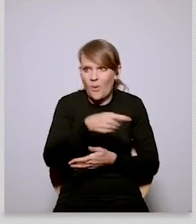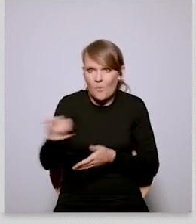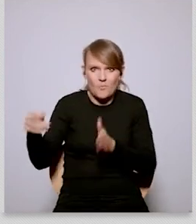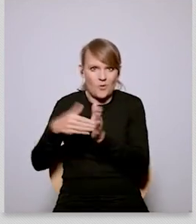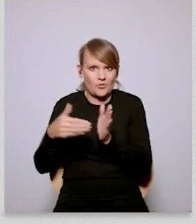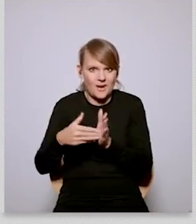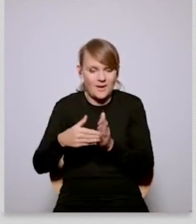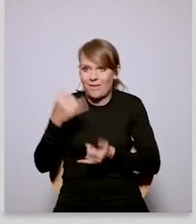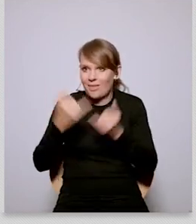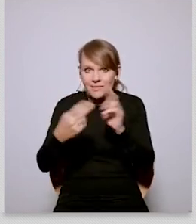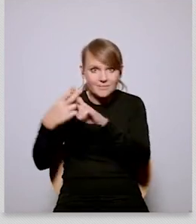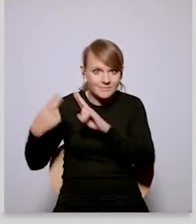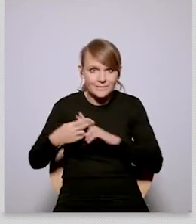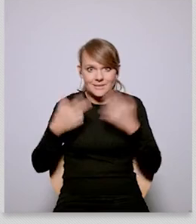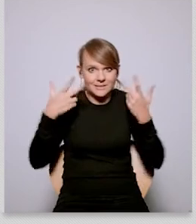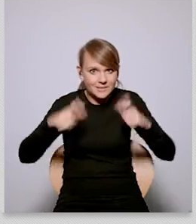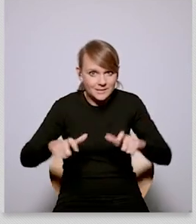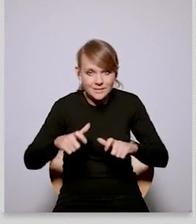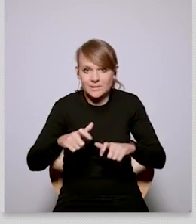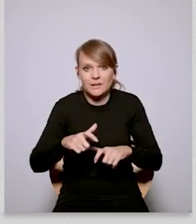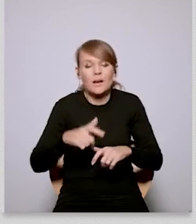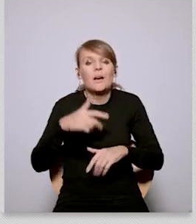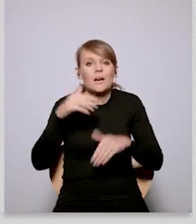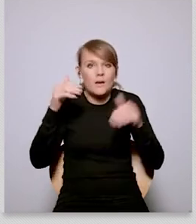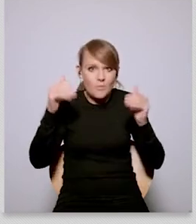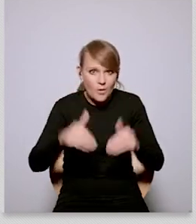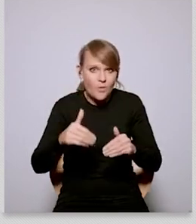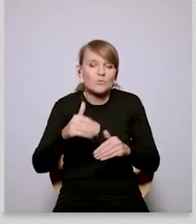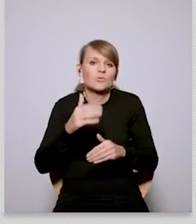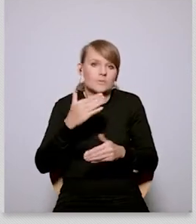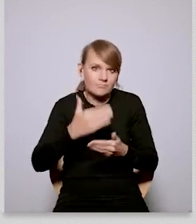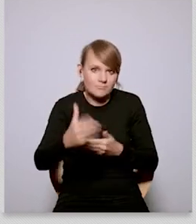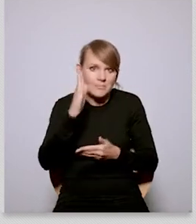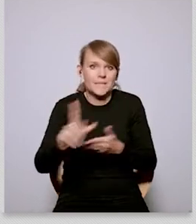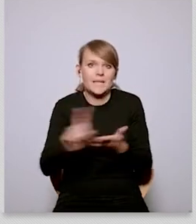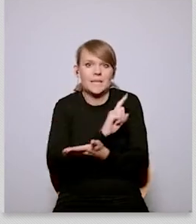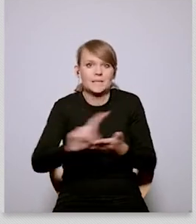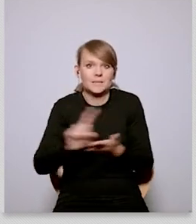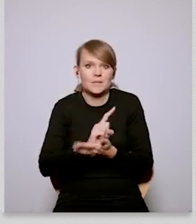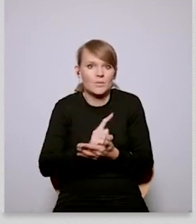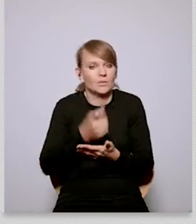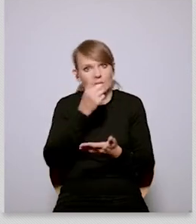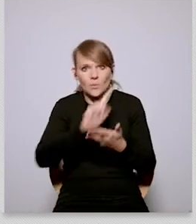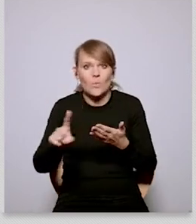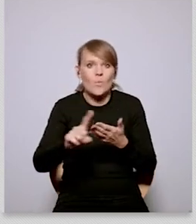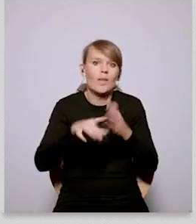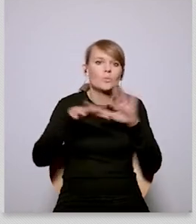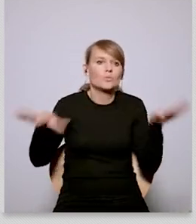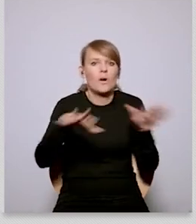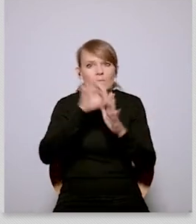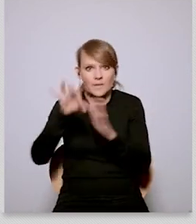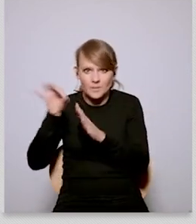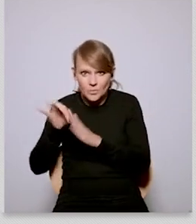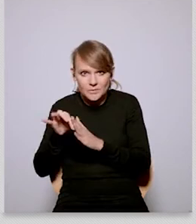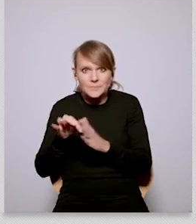being able to kind of make as many choices within those relationships about um where where we're going to um get our supplies from of the natural resources